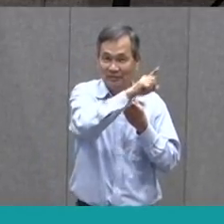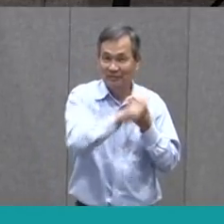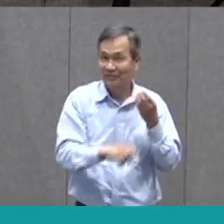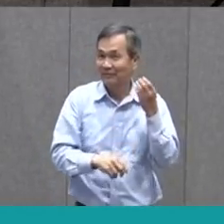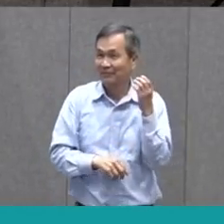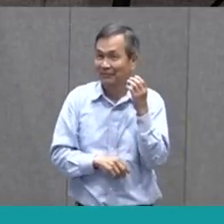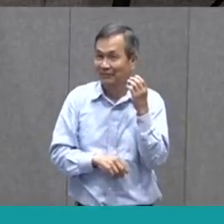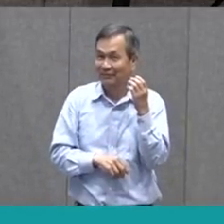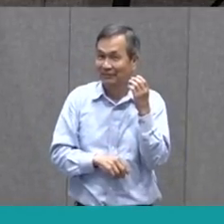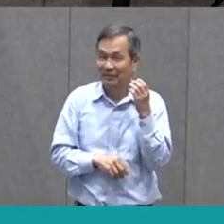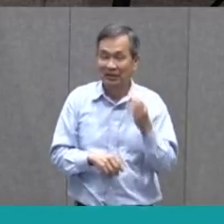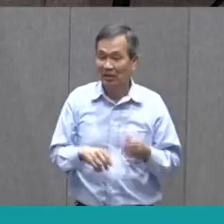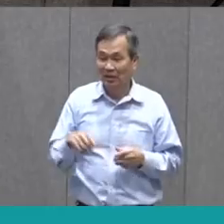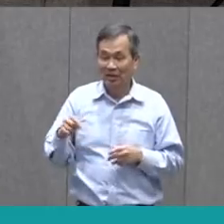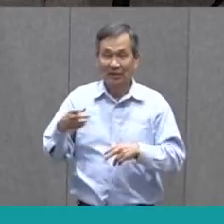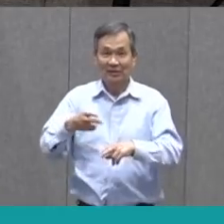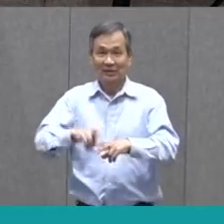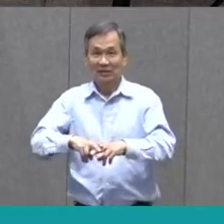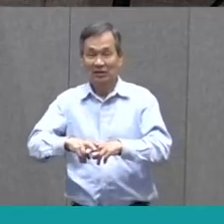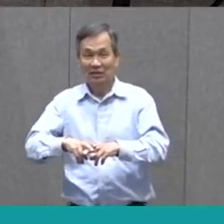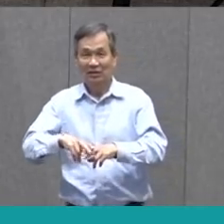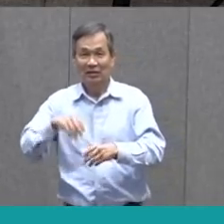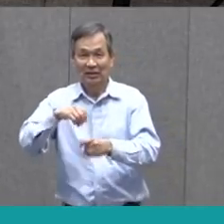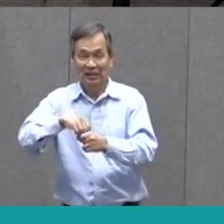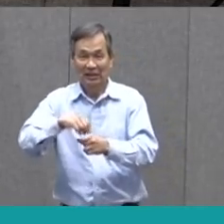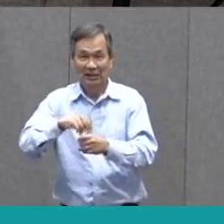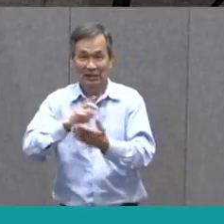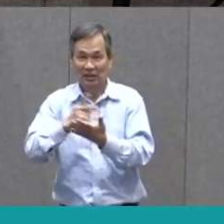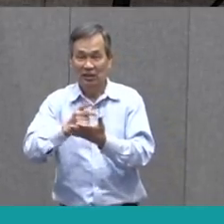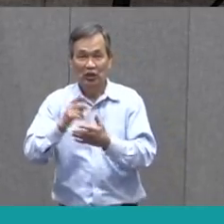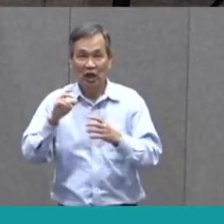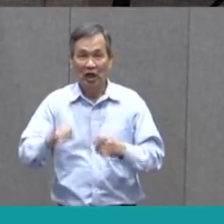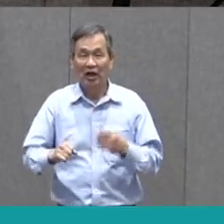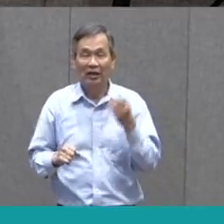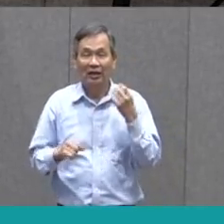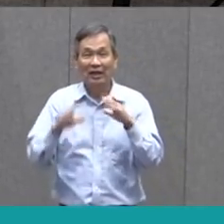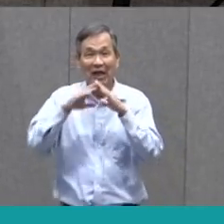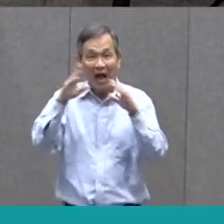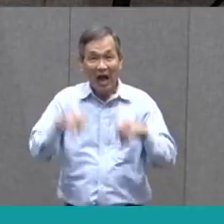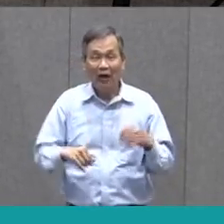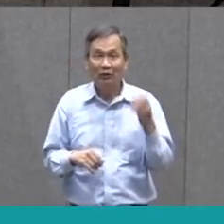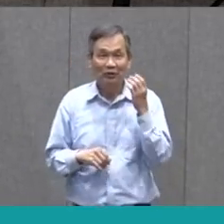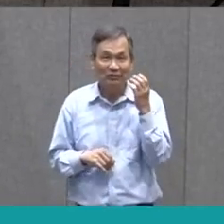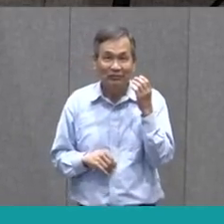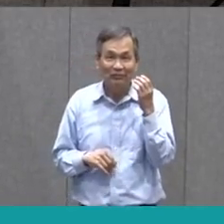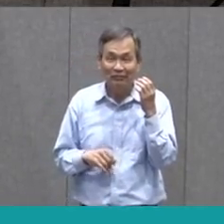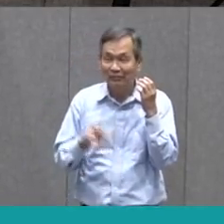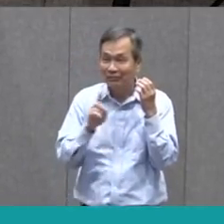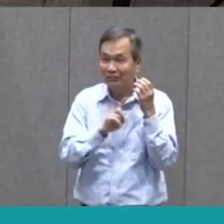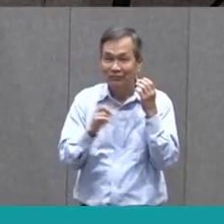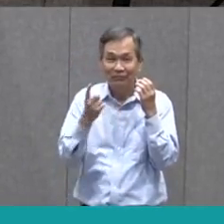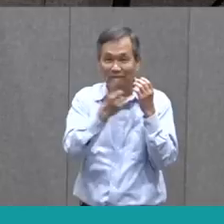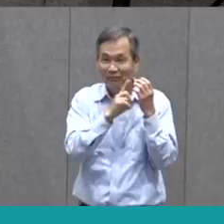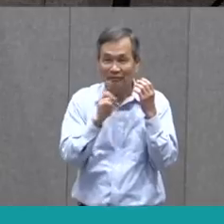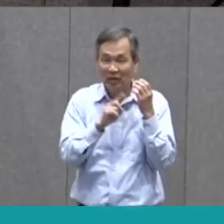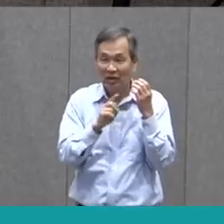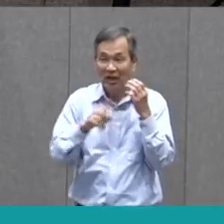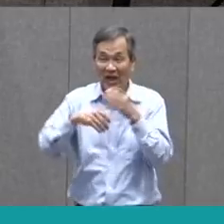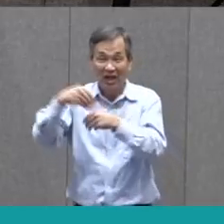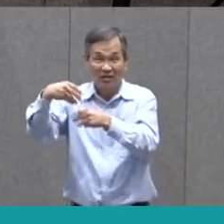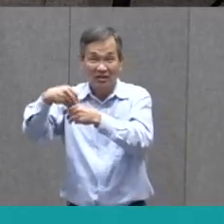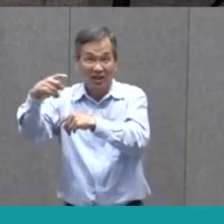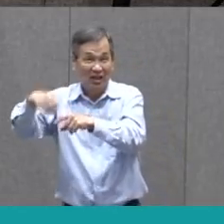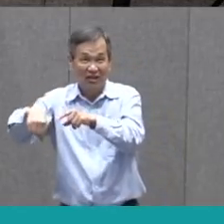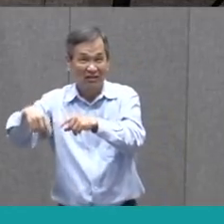didn't have to sit at my kitchen table. I could walk around my house. I couldn't leave my house, or I